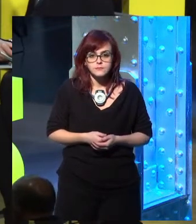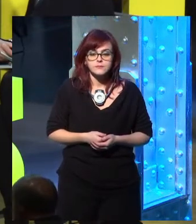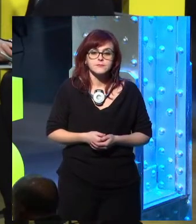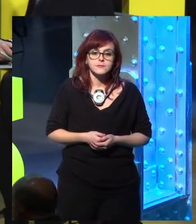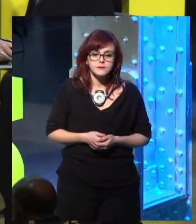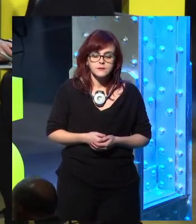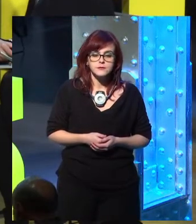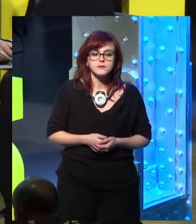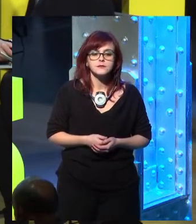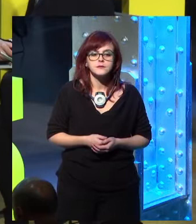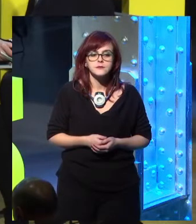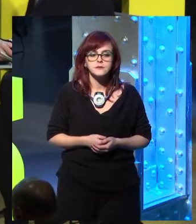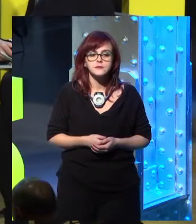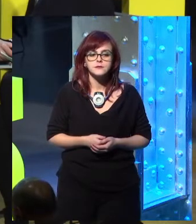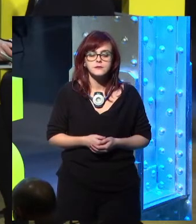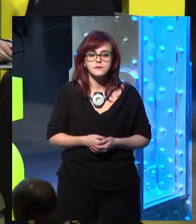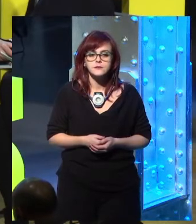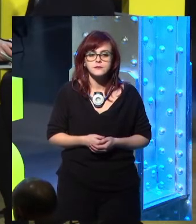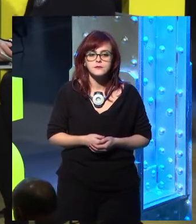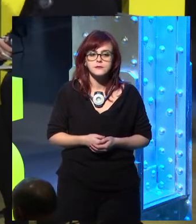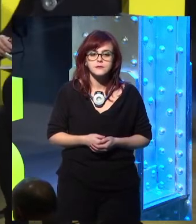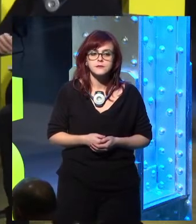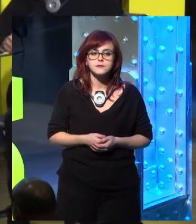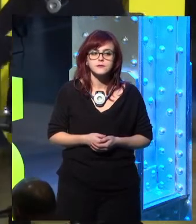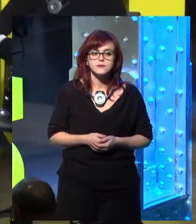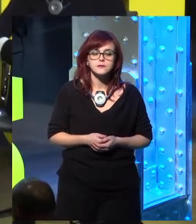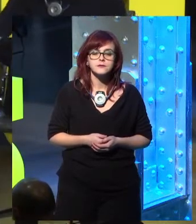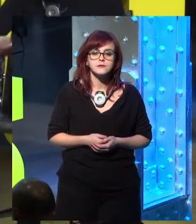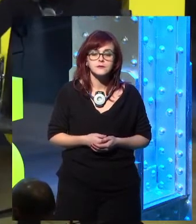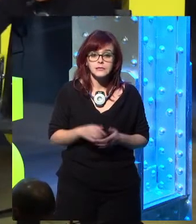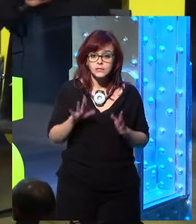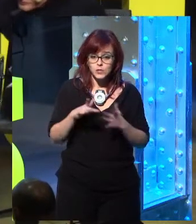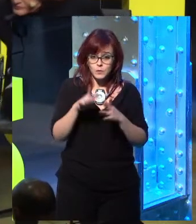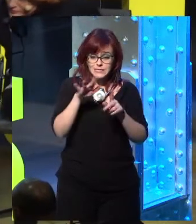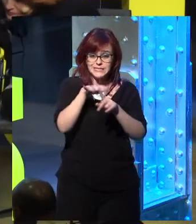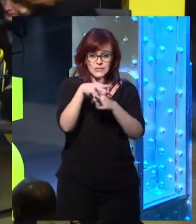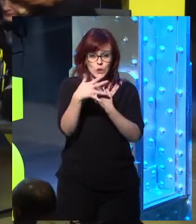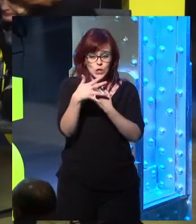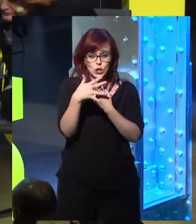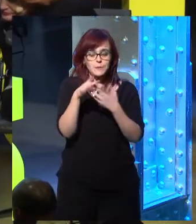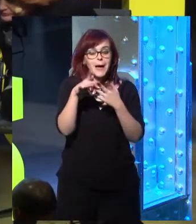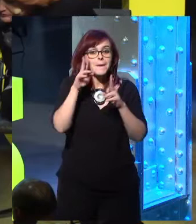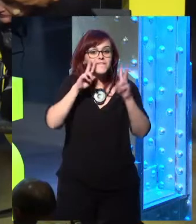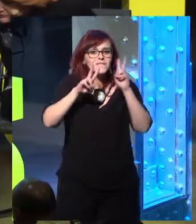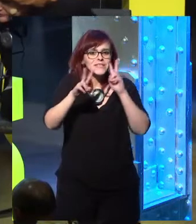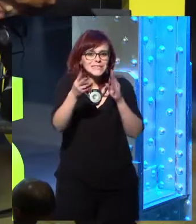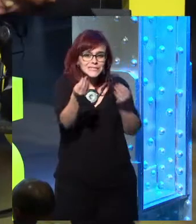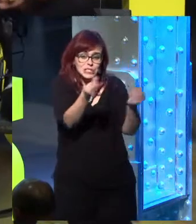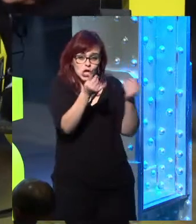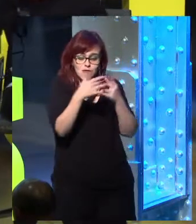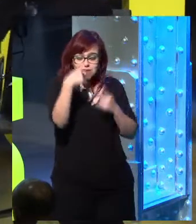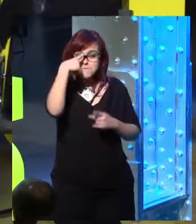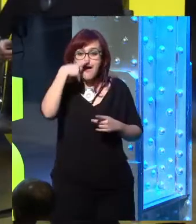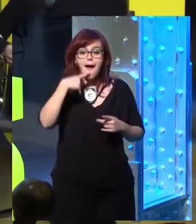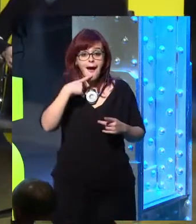This kind of visual keeps coming up that there are these robots that look like humans and AI